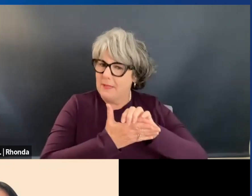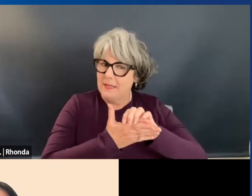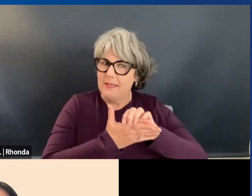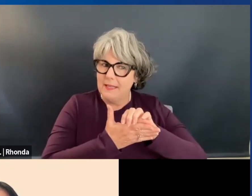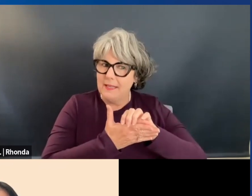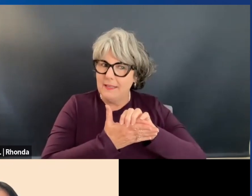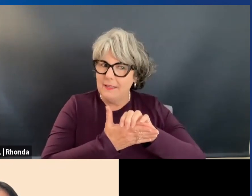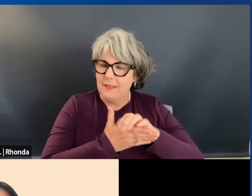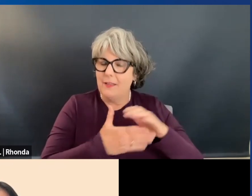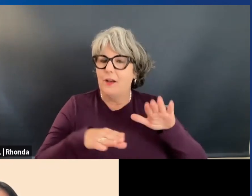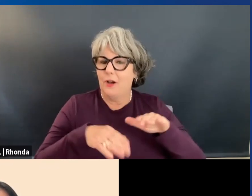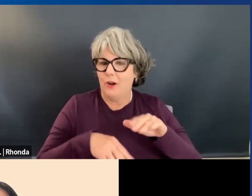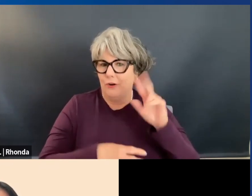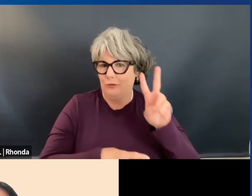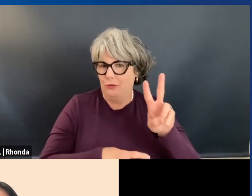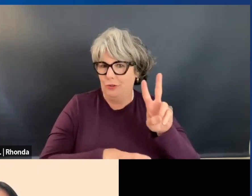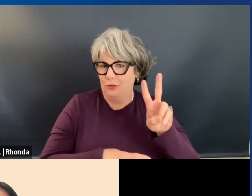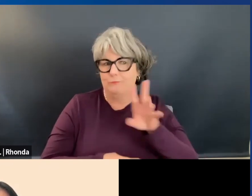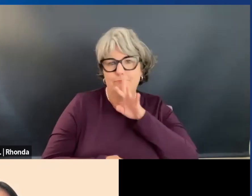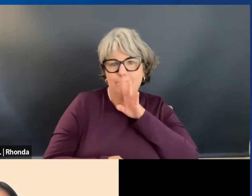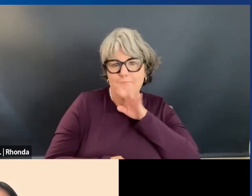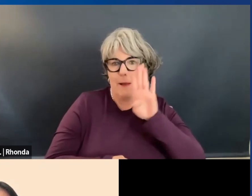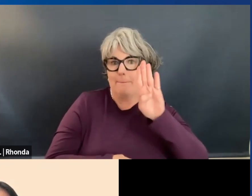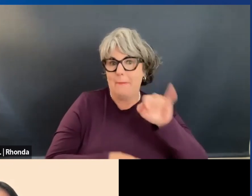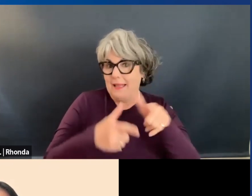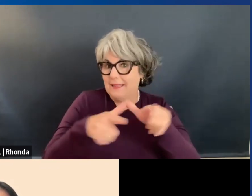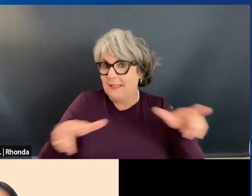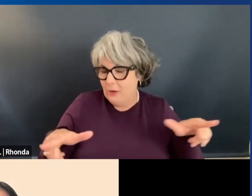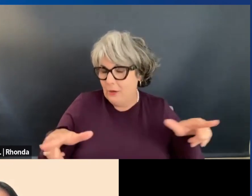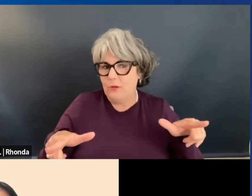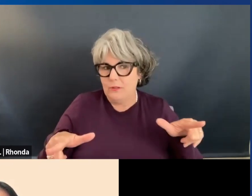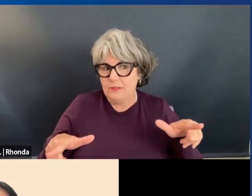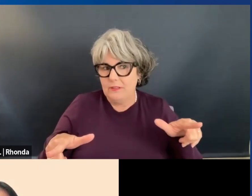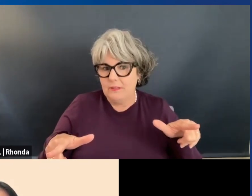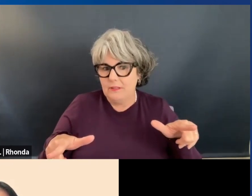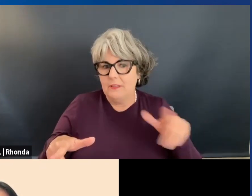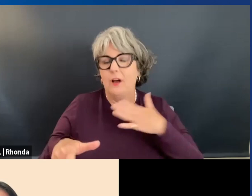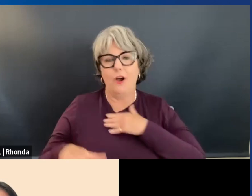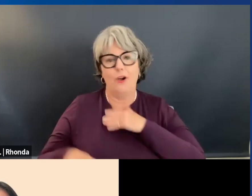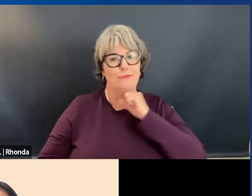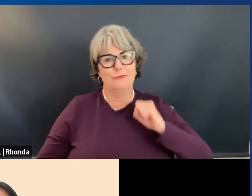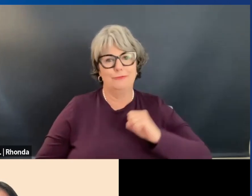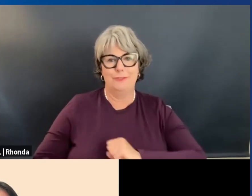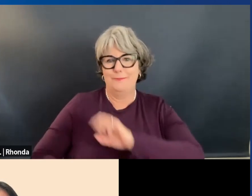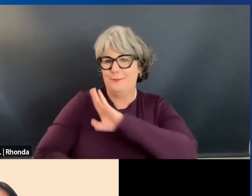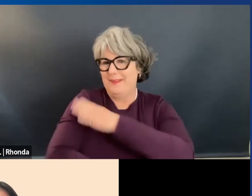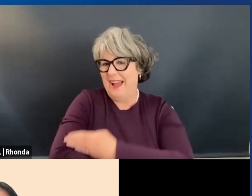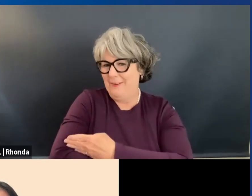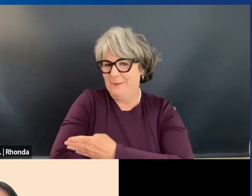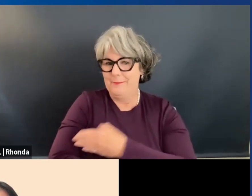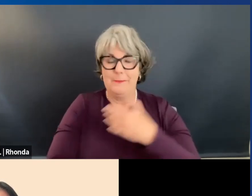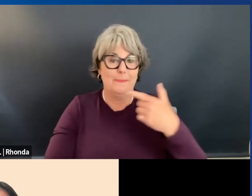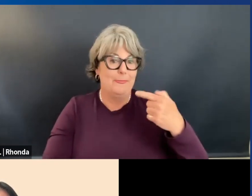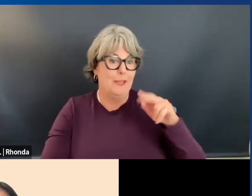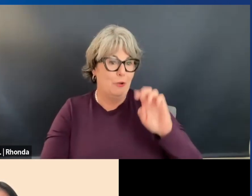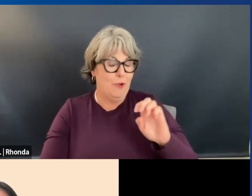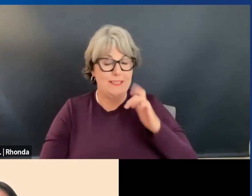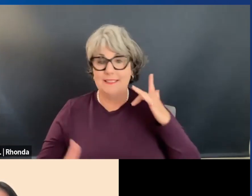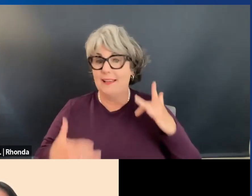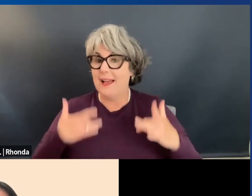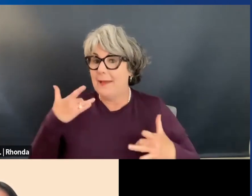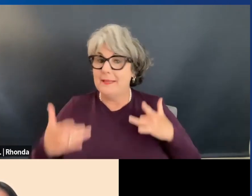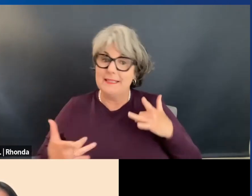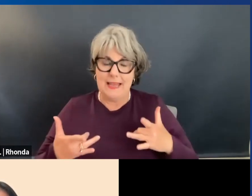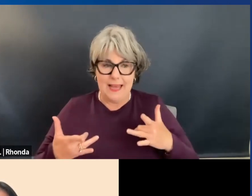identidad Latina and bilingualism are her superpowers. Grace, I'm excited